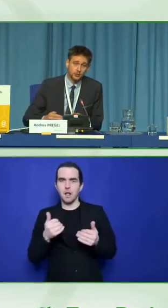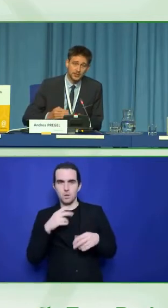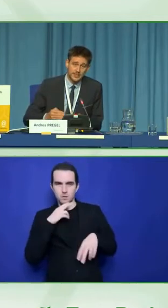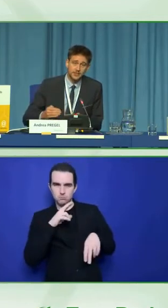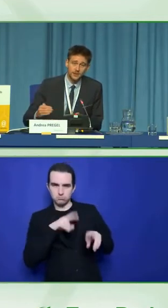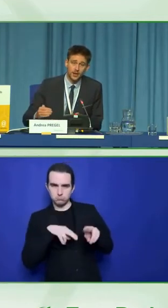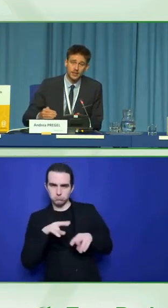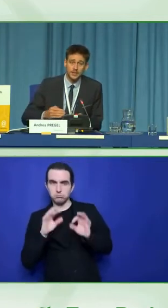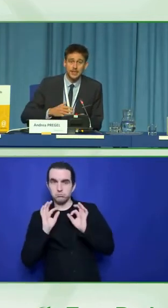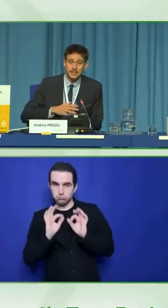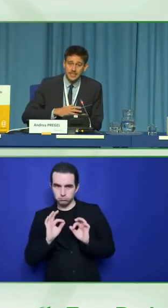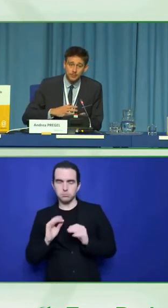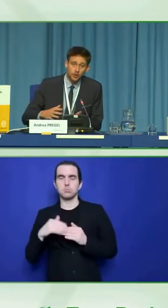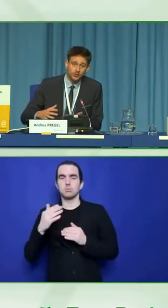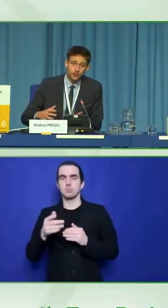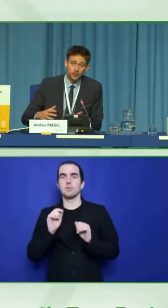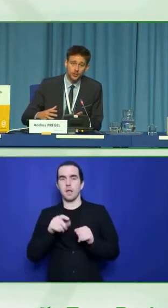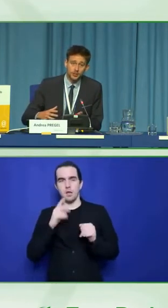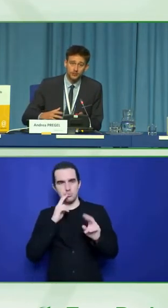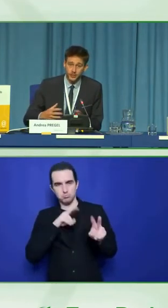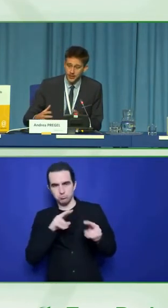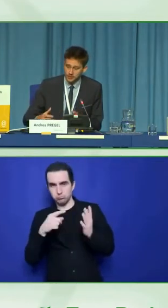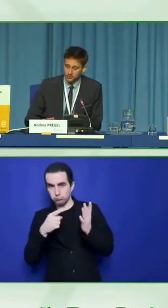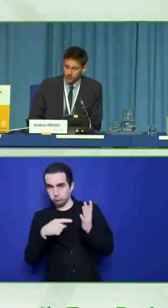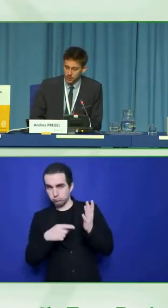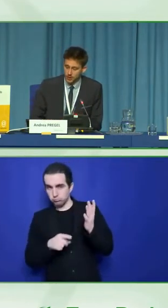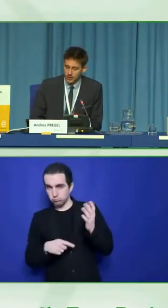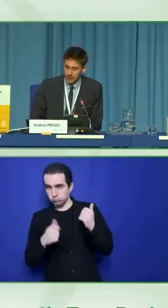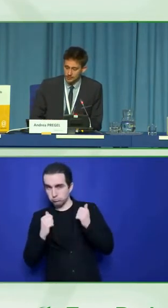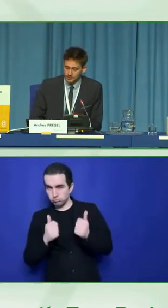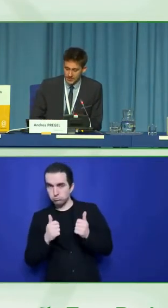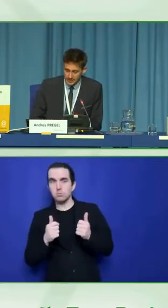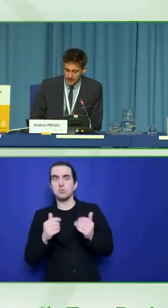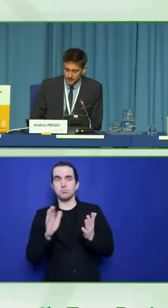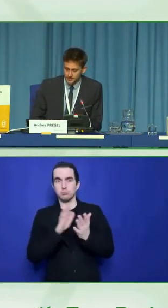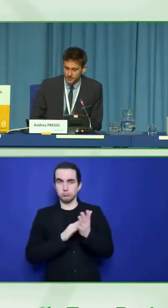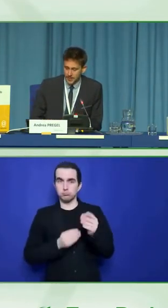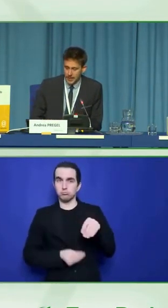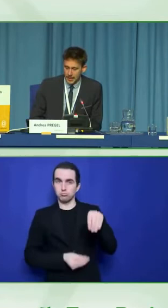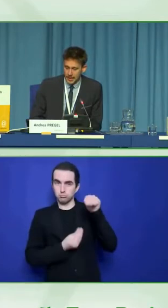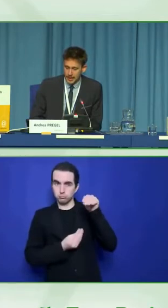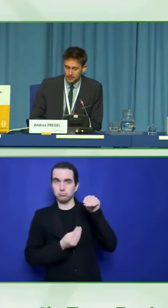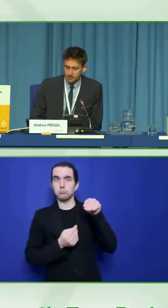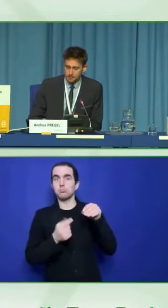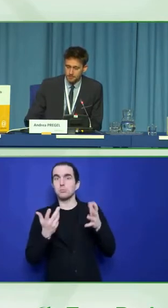exercise to identify the most urgent renovations, which are needed.